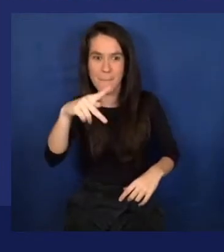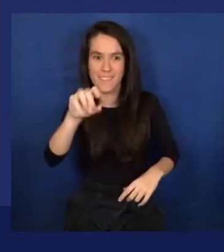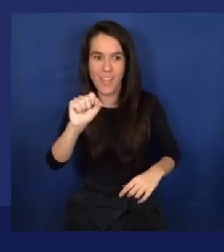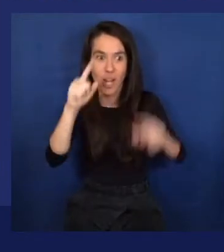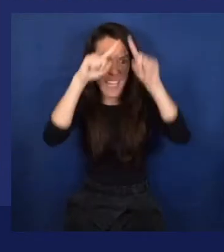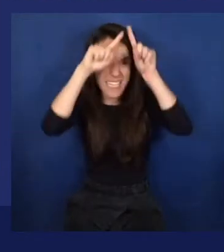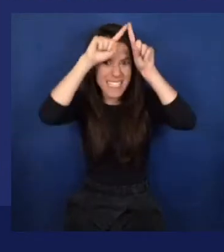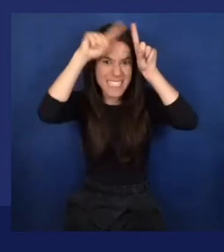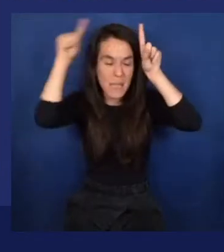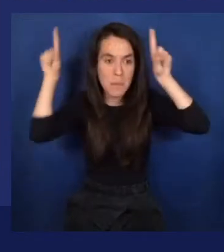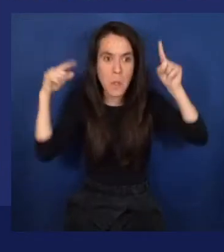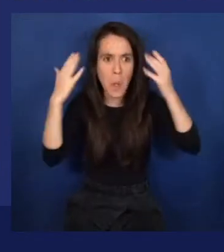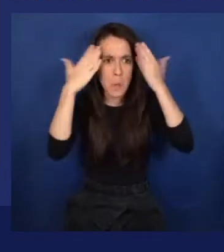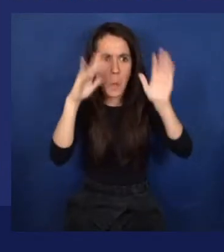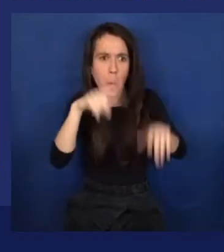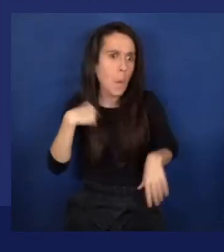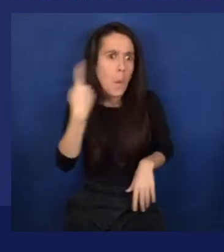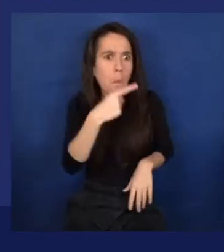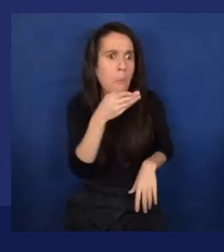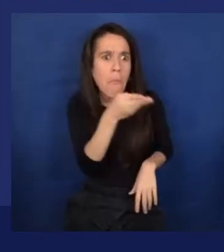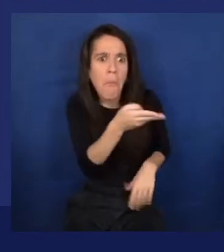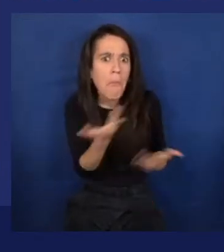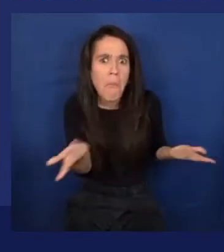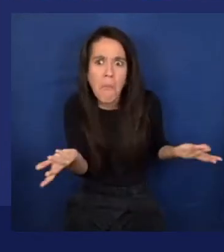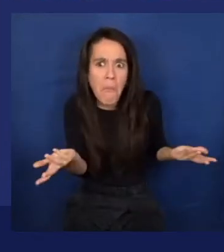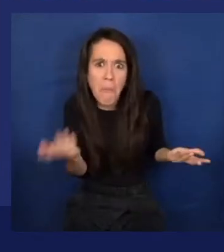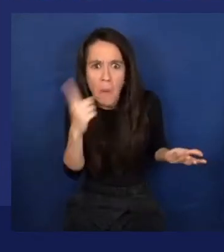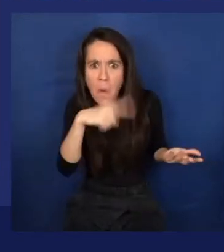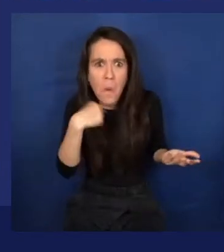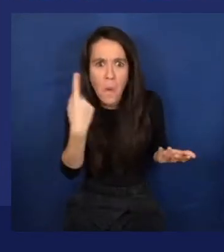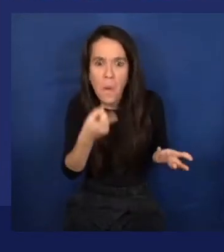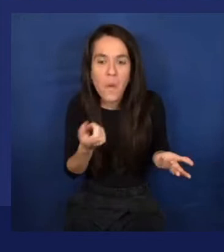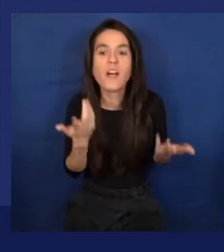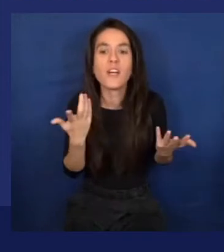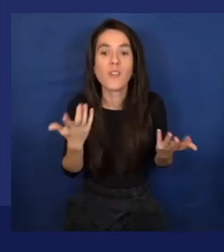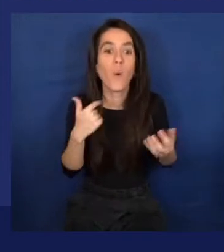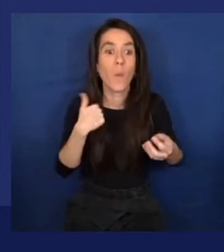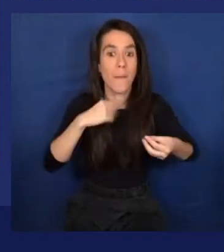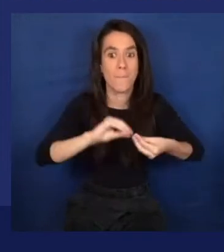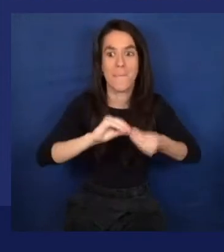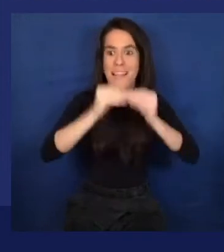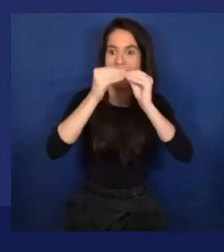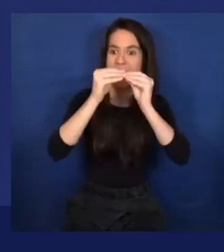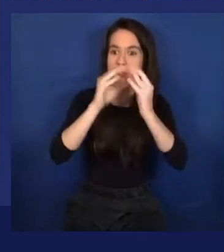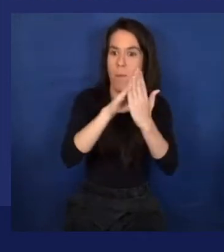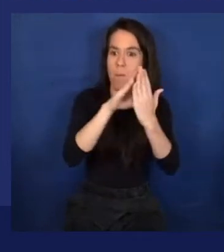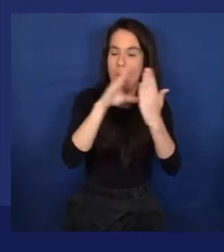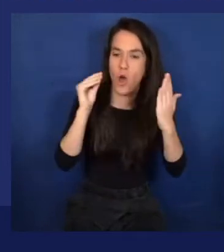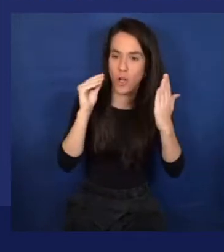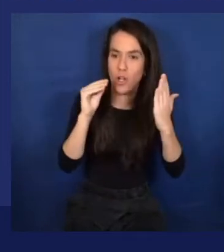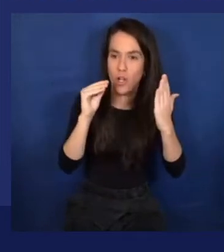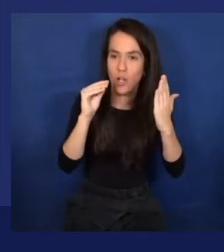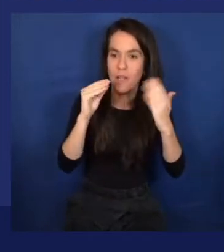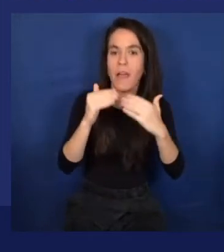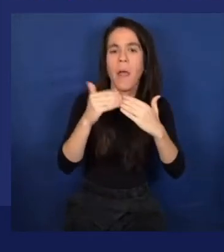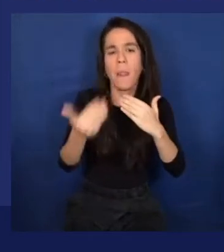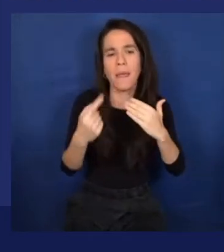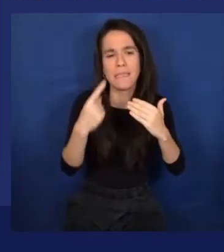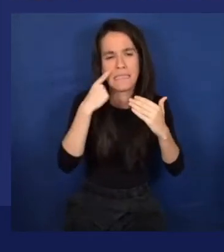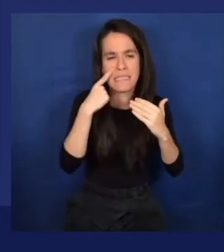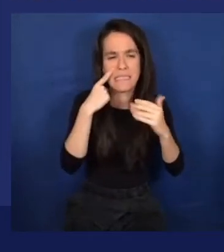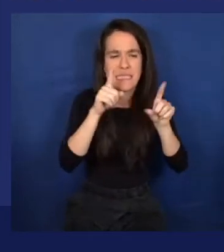we want to get an answer to that. In order to do so, we're going to build a model and then with some test images,